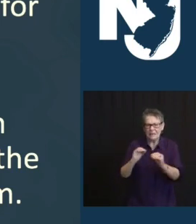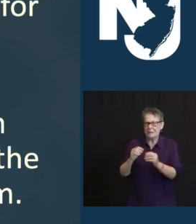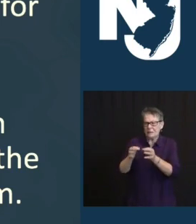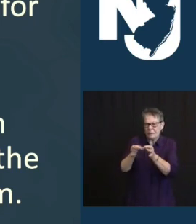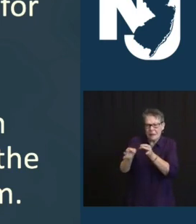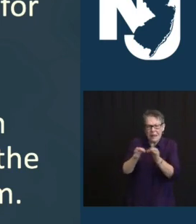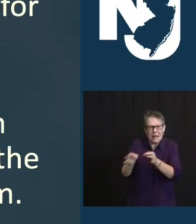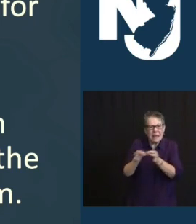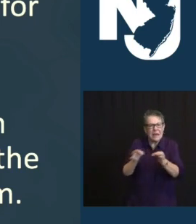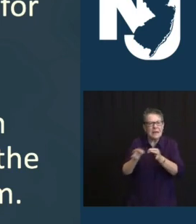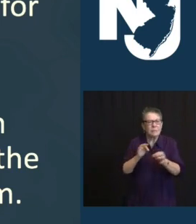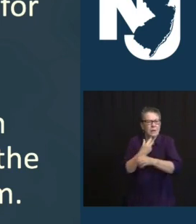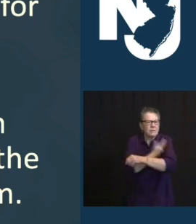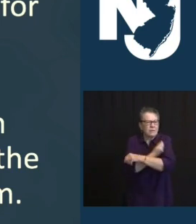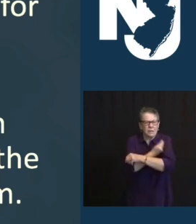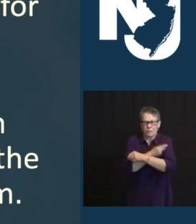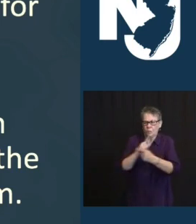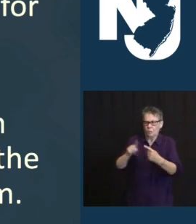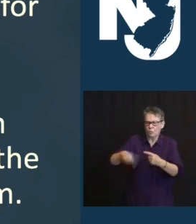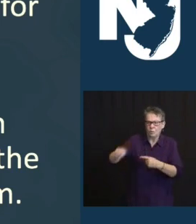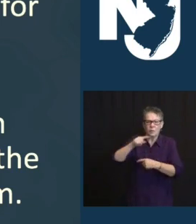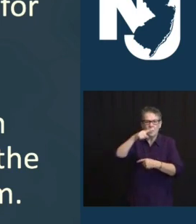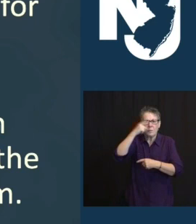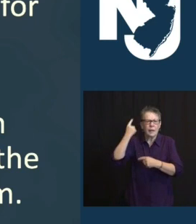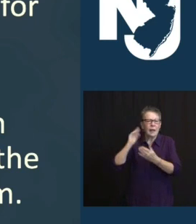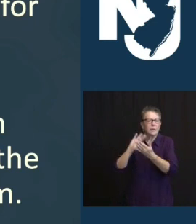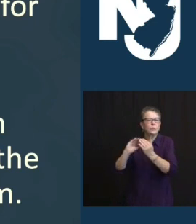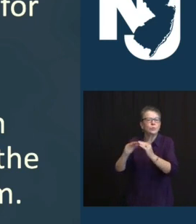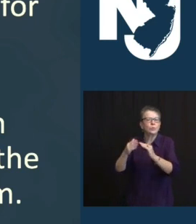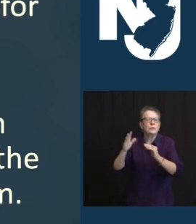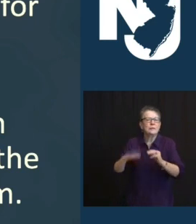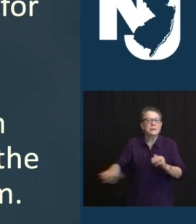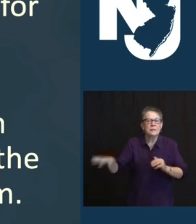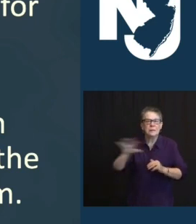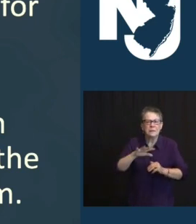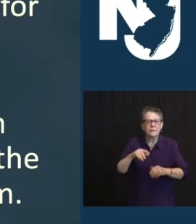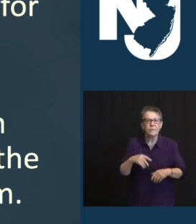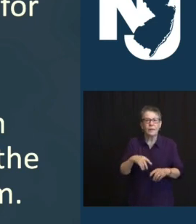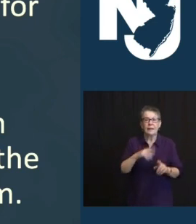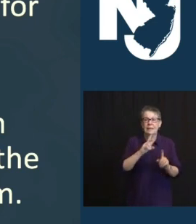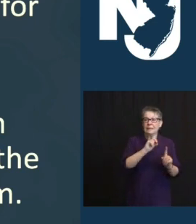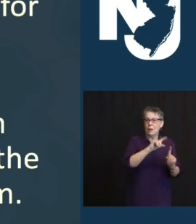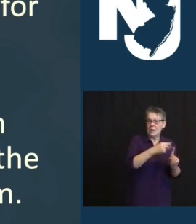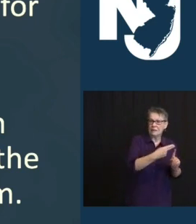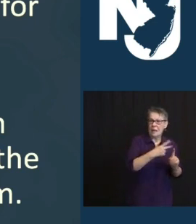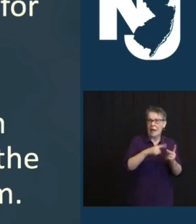SPOKEN ENOUGH ABOUT BETWEEN DOH, OUR FRONT OFFICE, AND THE NEW JERSEY PANDEMIC RELIEF FUND.